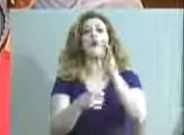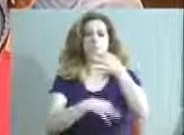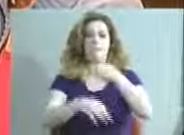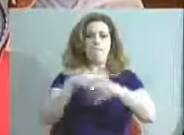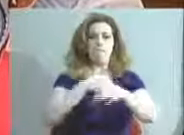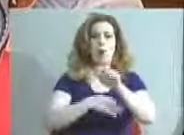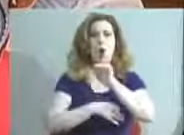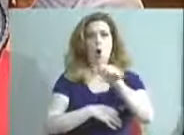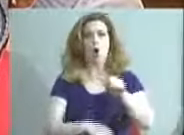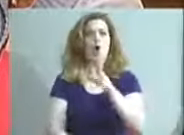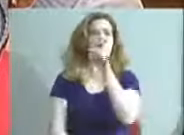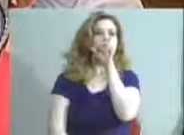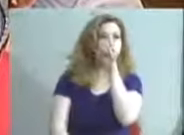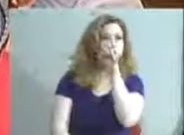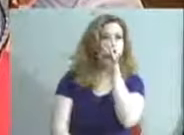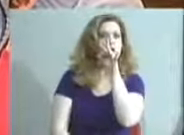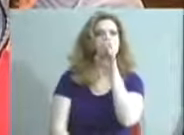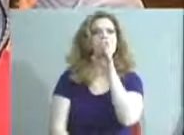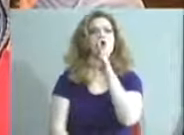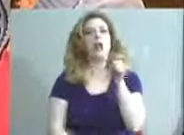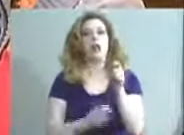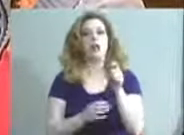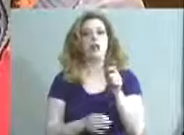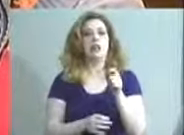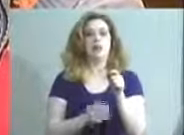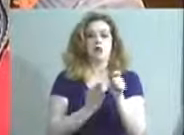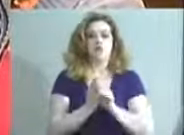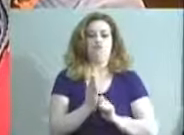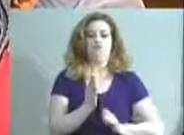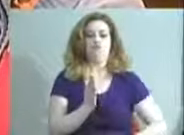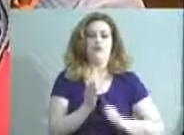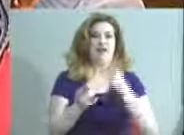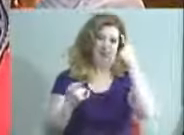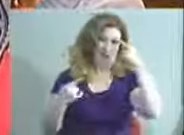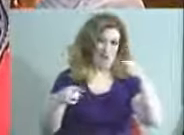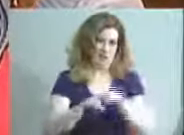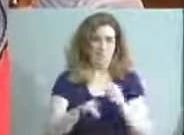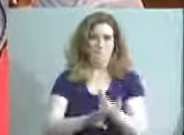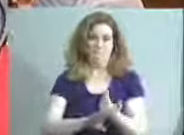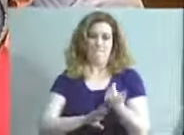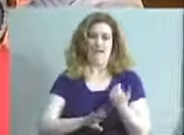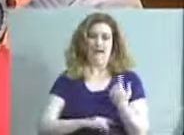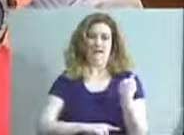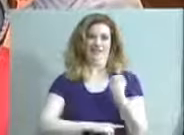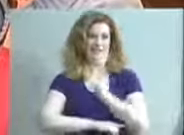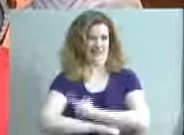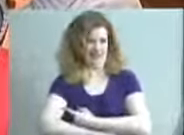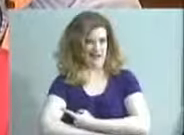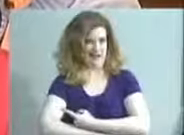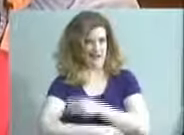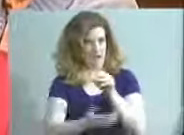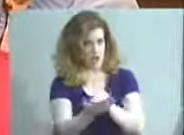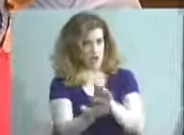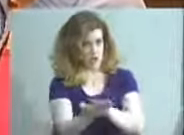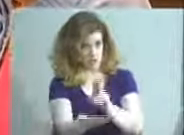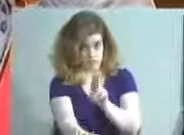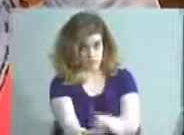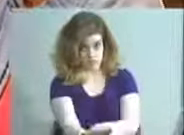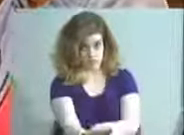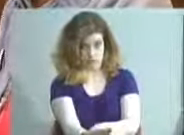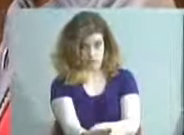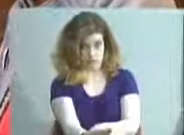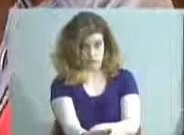all verbal and or written agreements prior to the date the contract was signed.